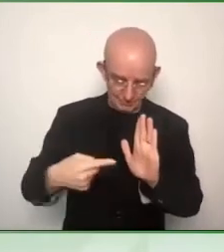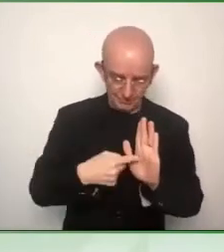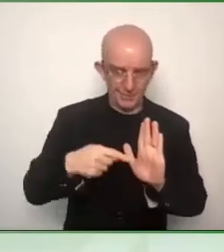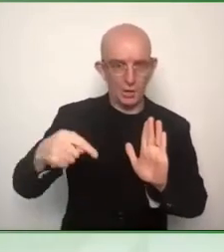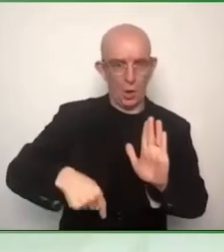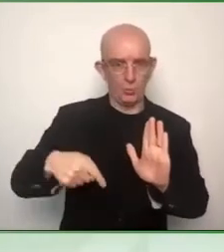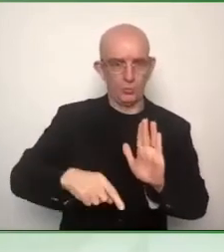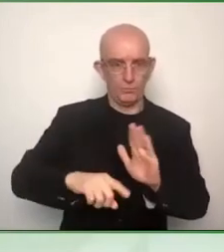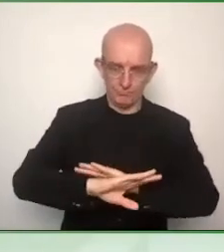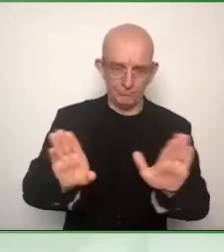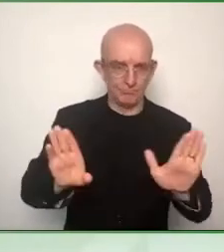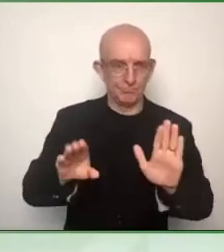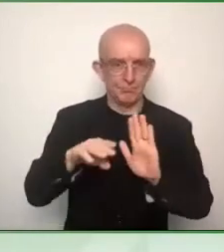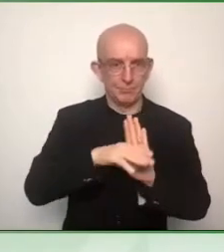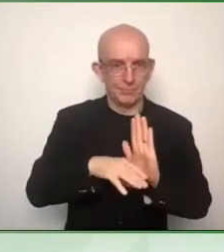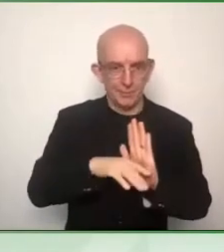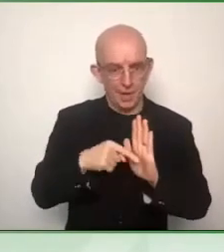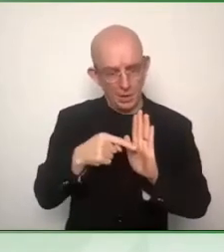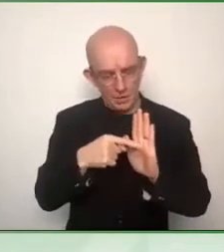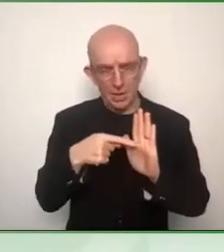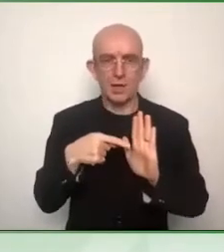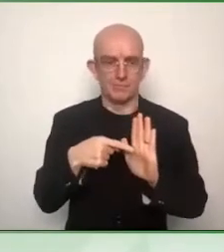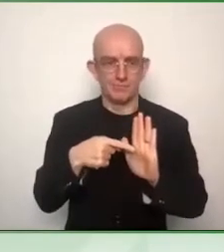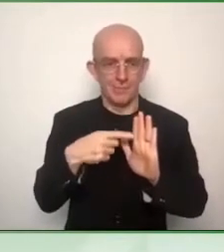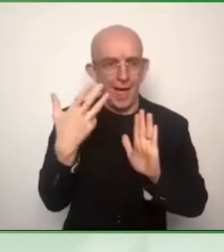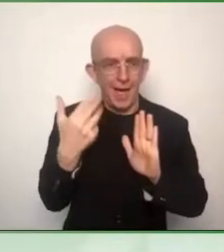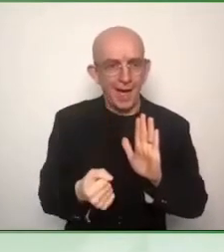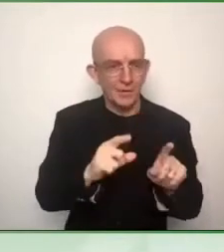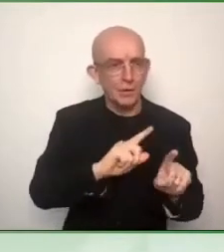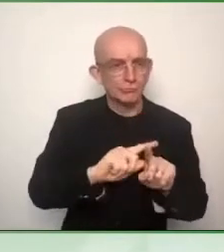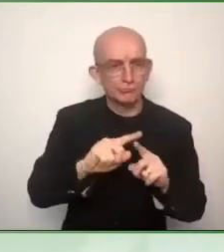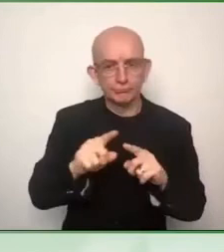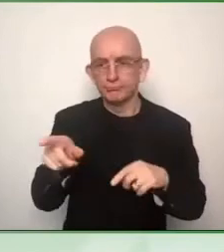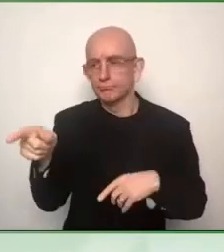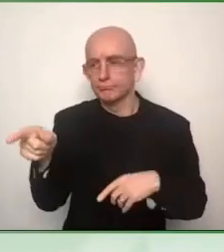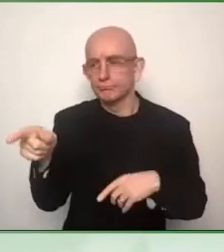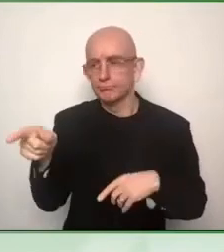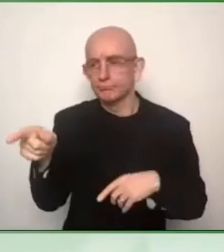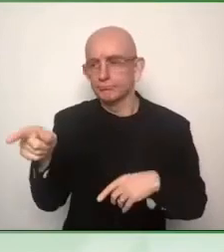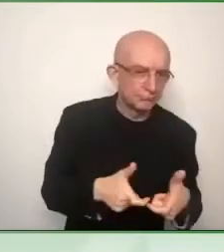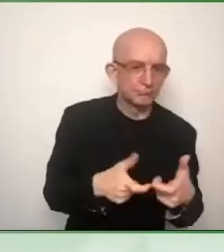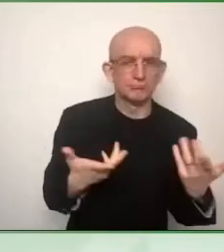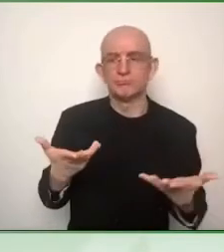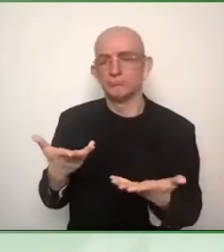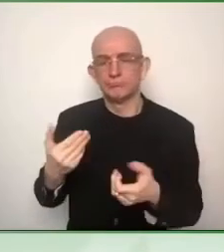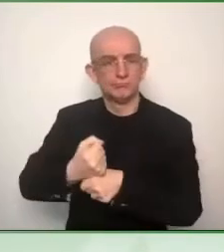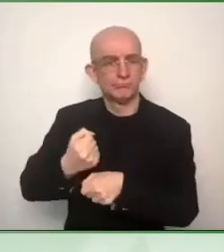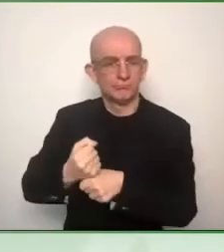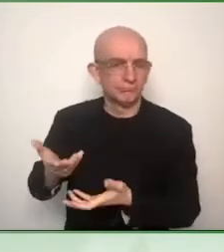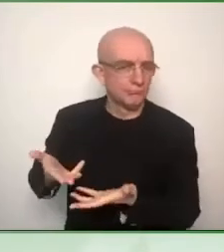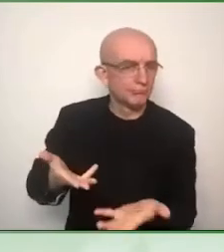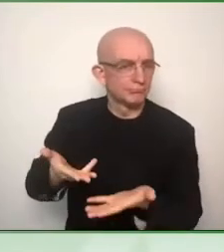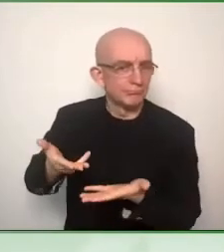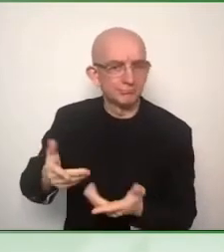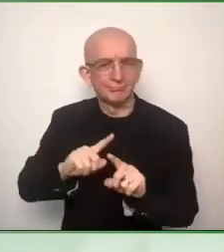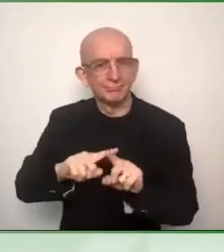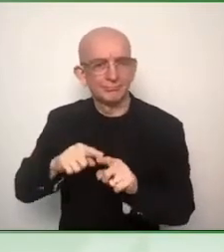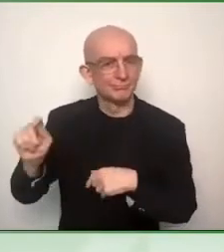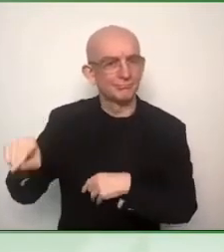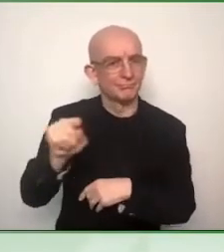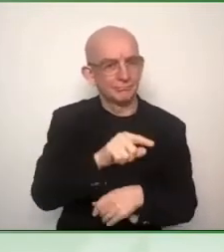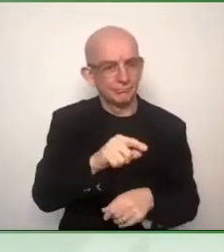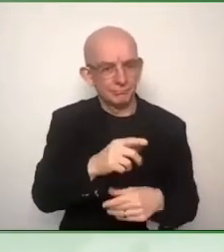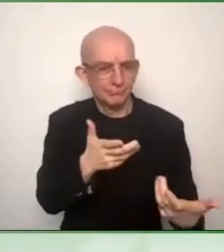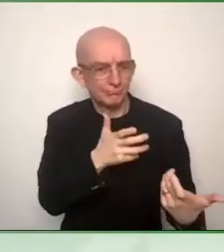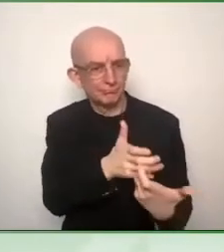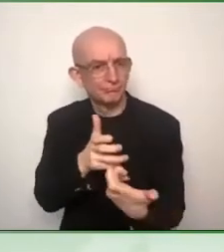those requirements for the elements or functions covered in the Accessibility Act. And then